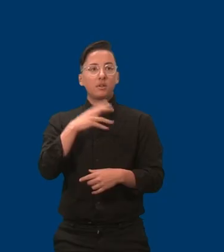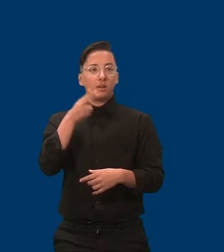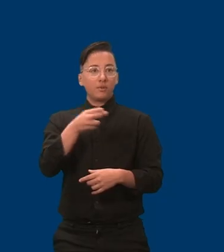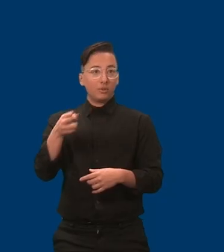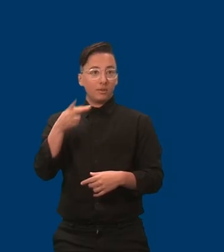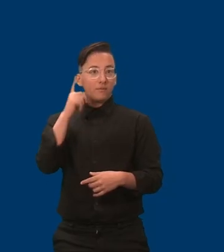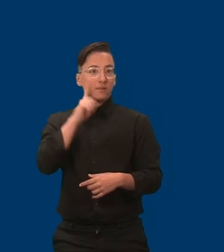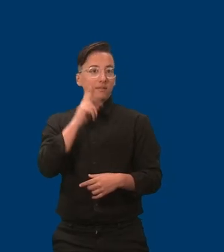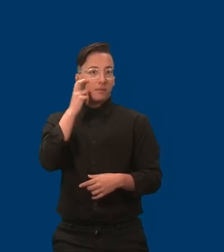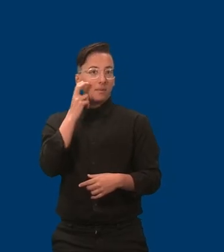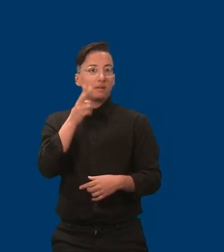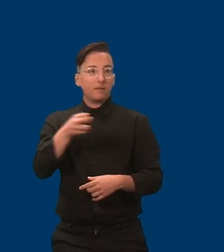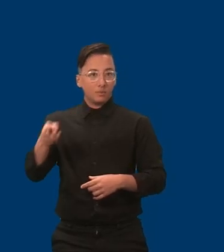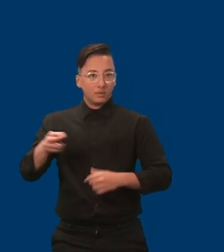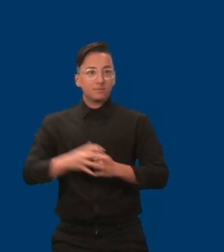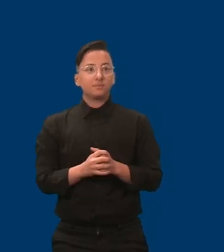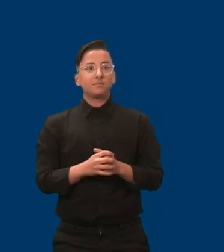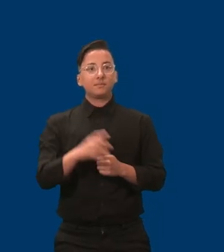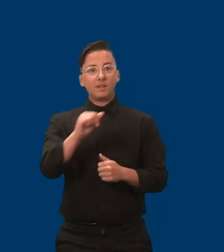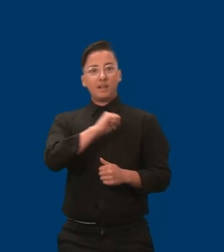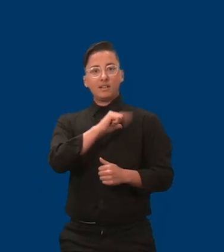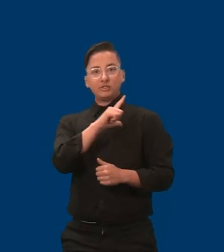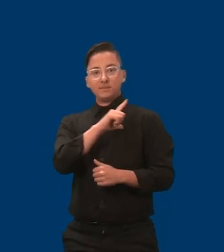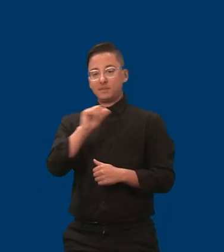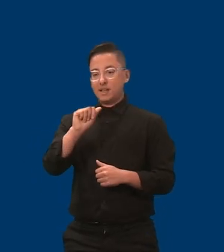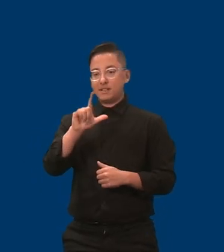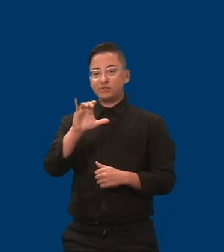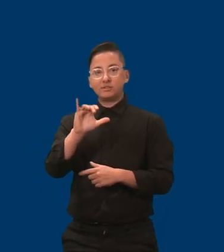to suffer. Hearing Aid Affordability.